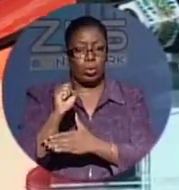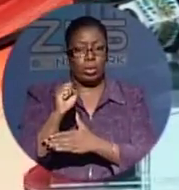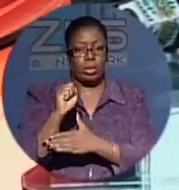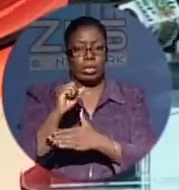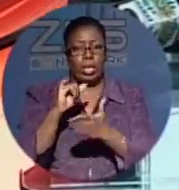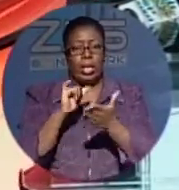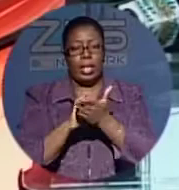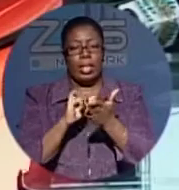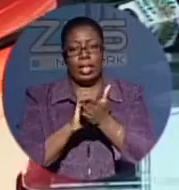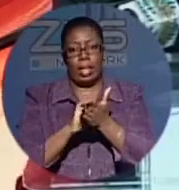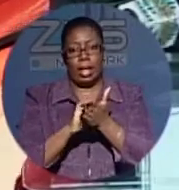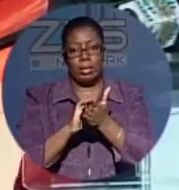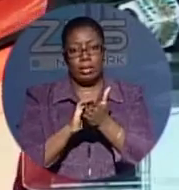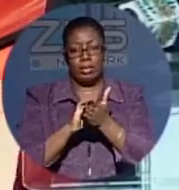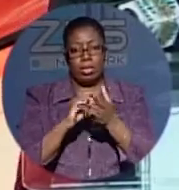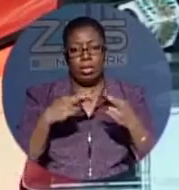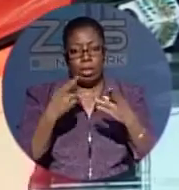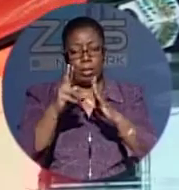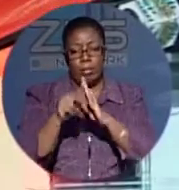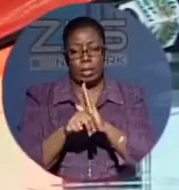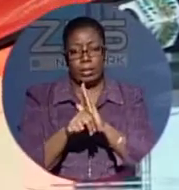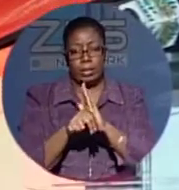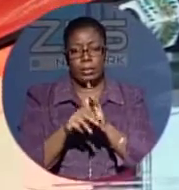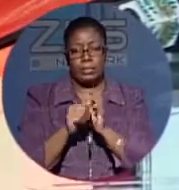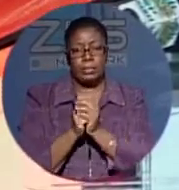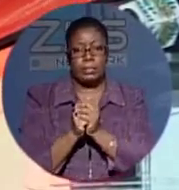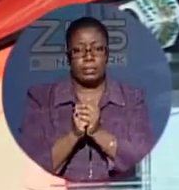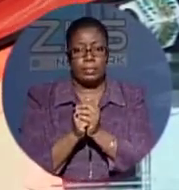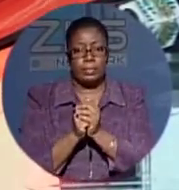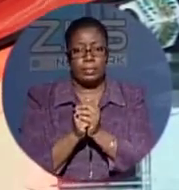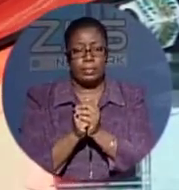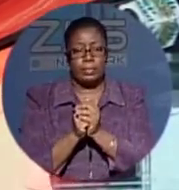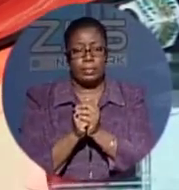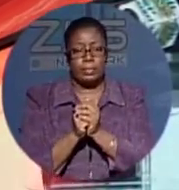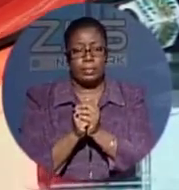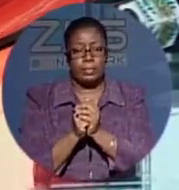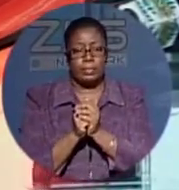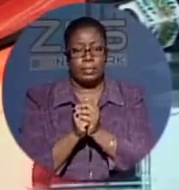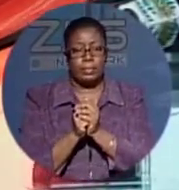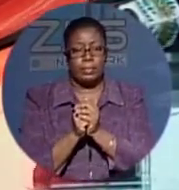by the American Disability Association. The block